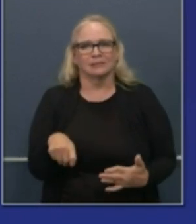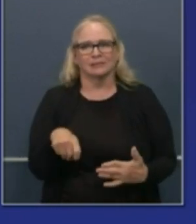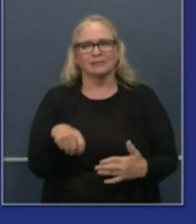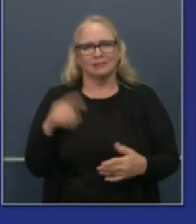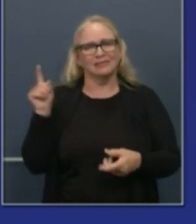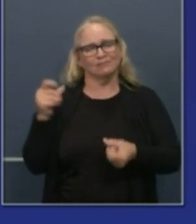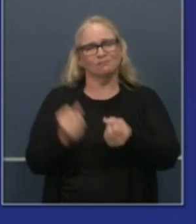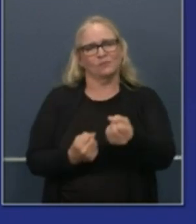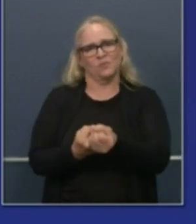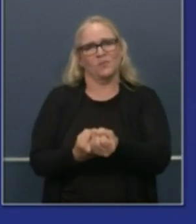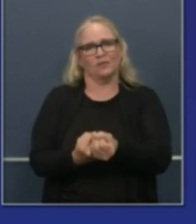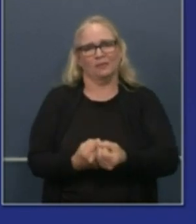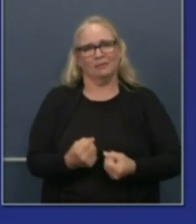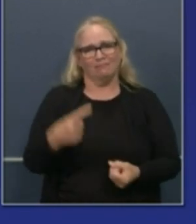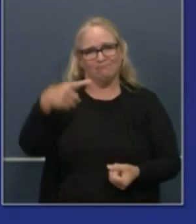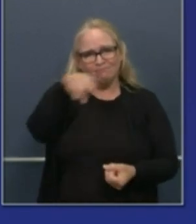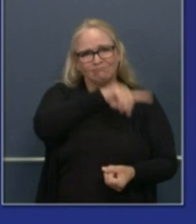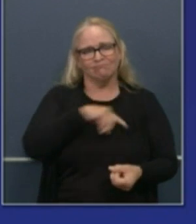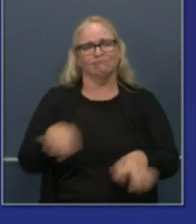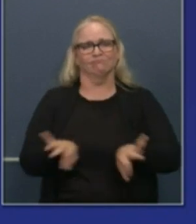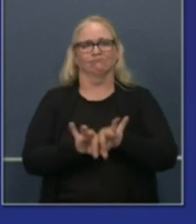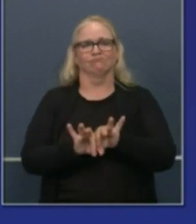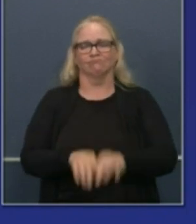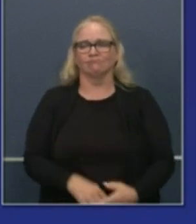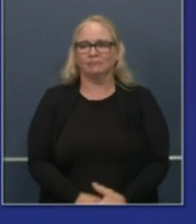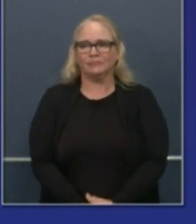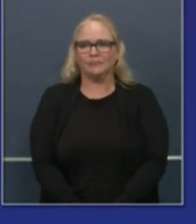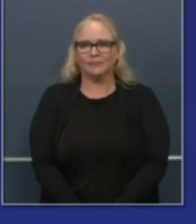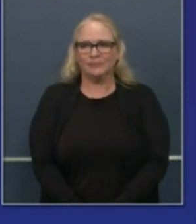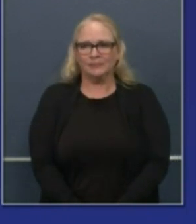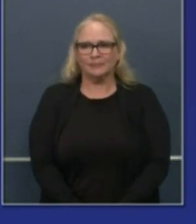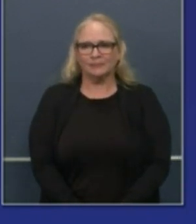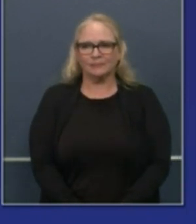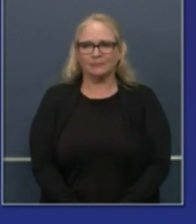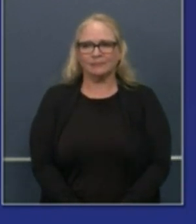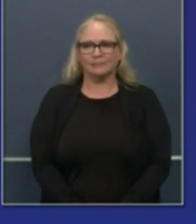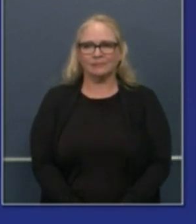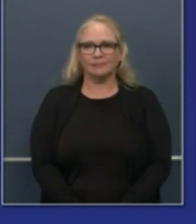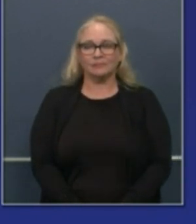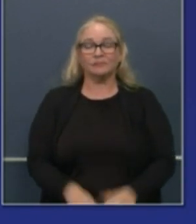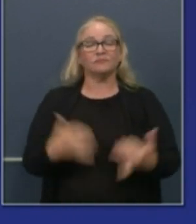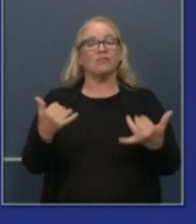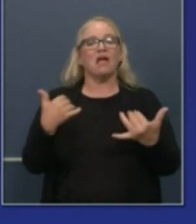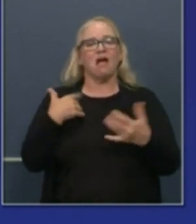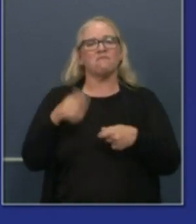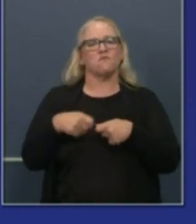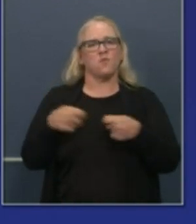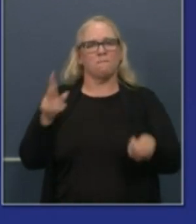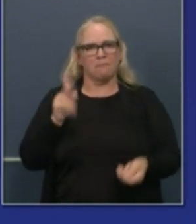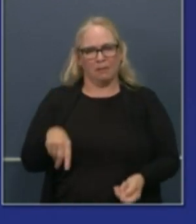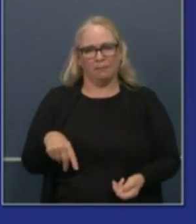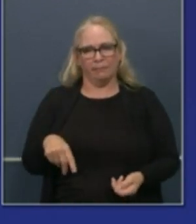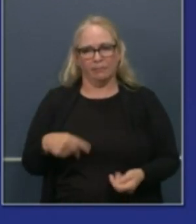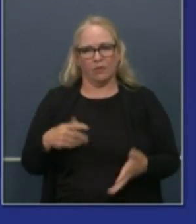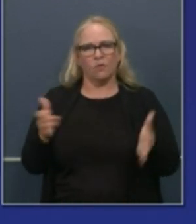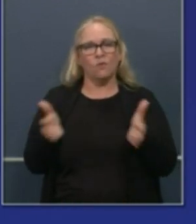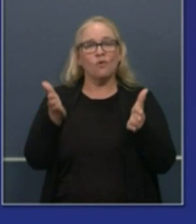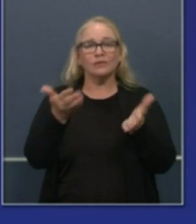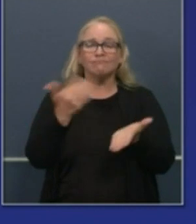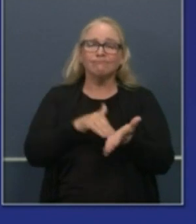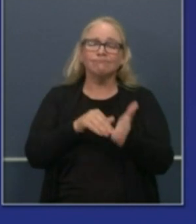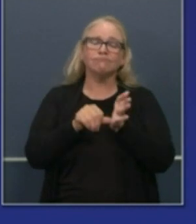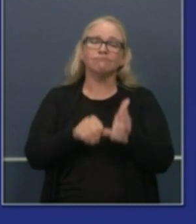I end these uh well presentations as I often begin them by encouraging you to to wear these